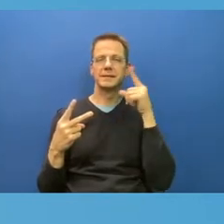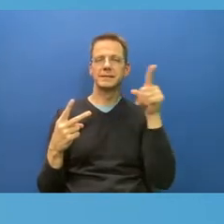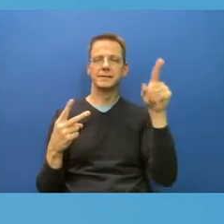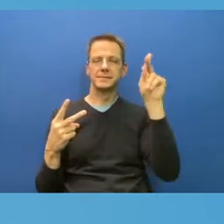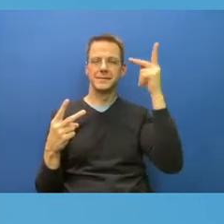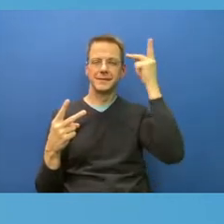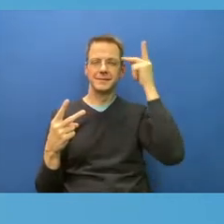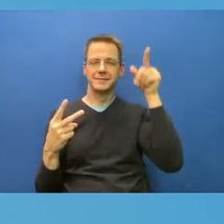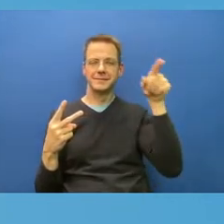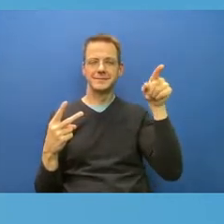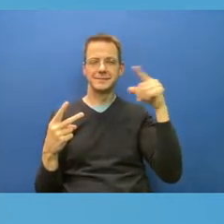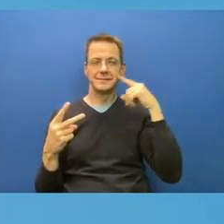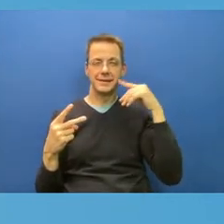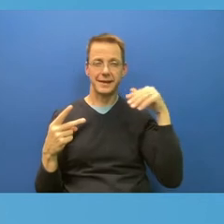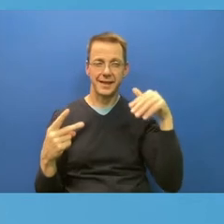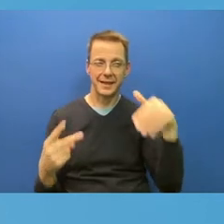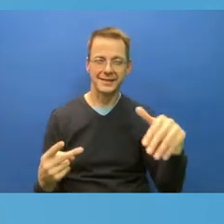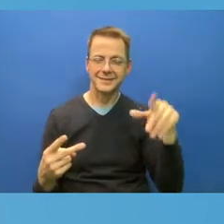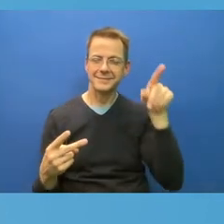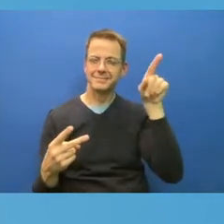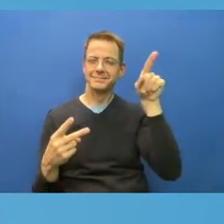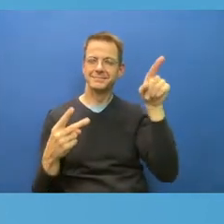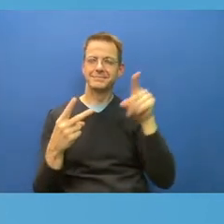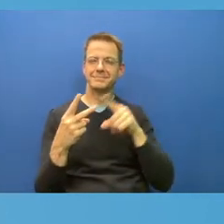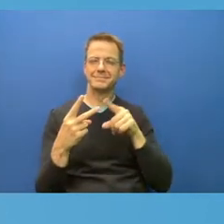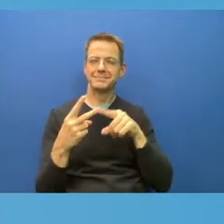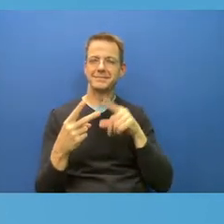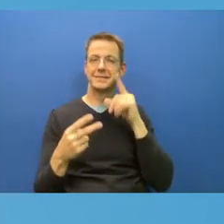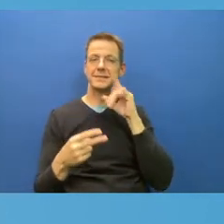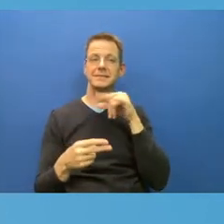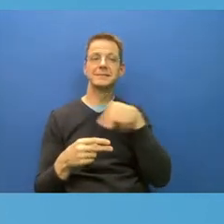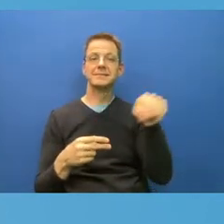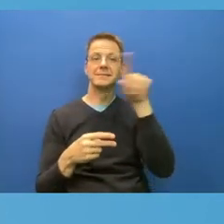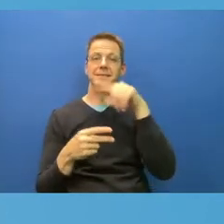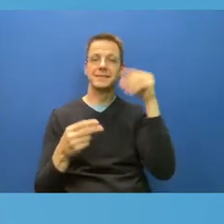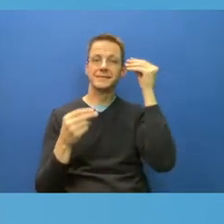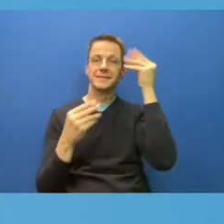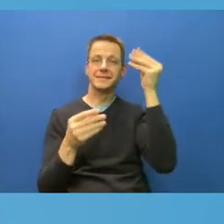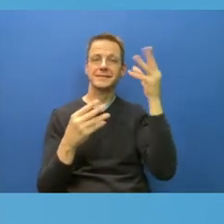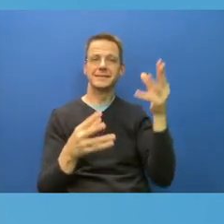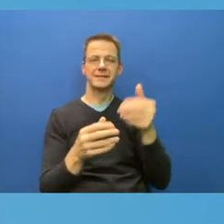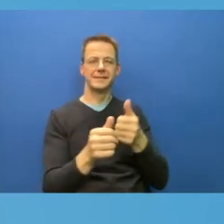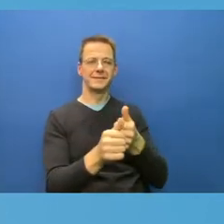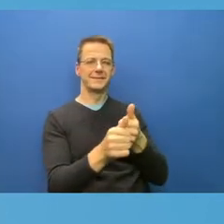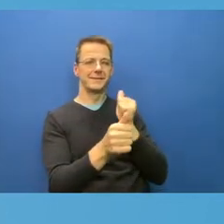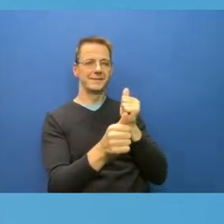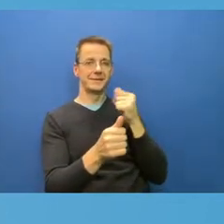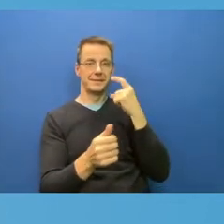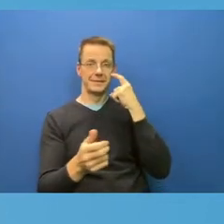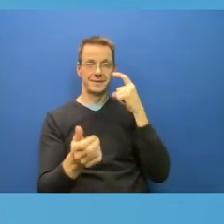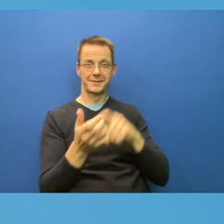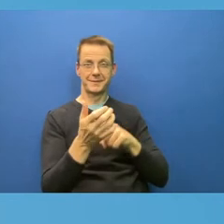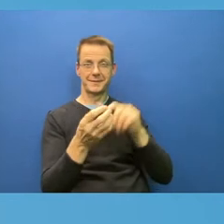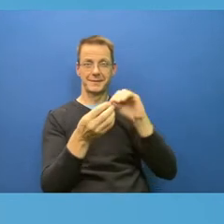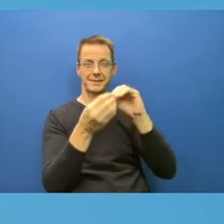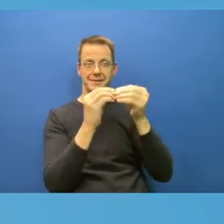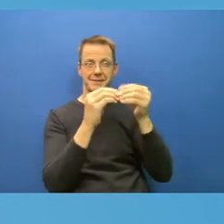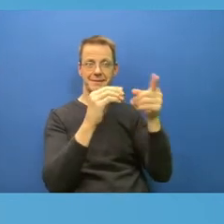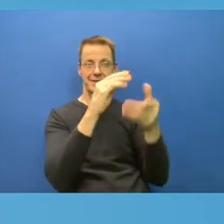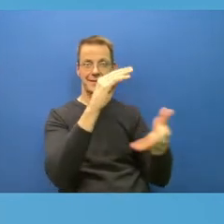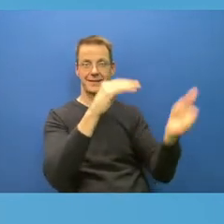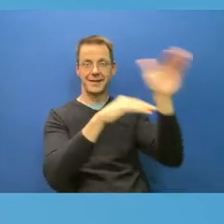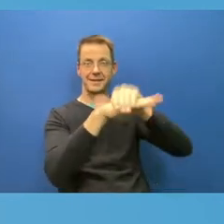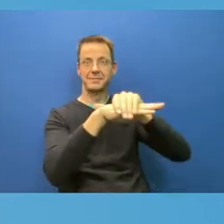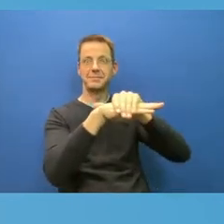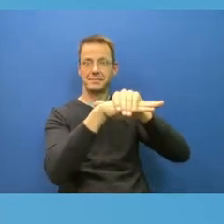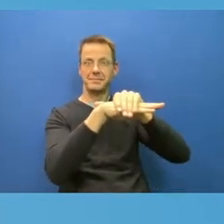lagged. So when you see the numbers go up, the response is, well, the numbers went up, but we still have lots of ICU beds. The